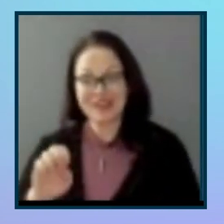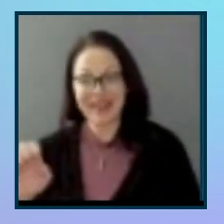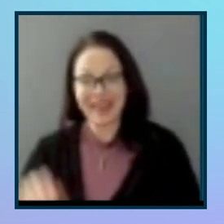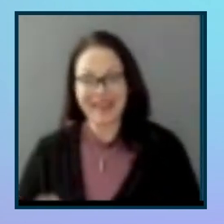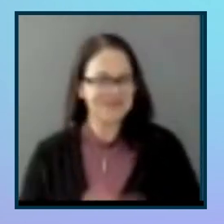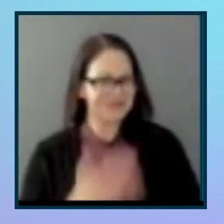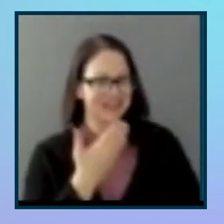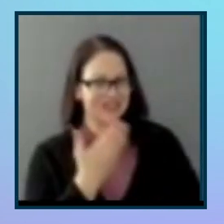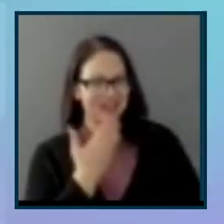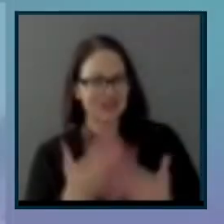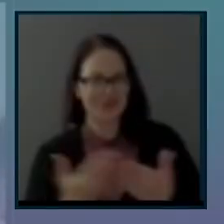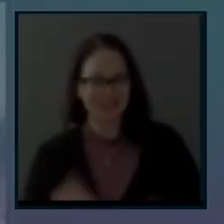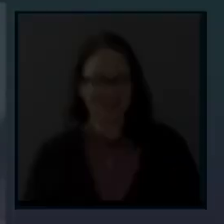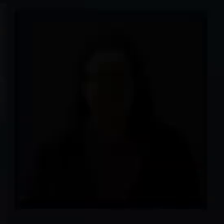you. Thank you so much.